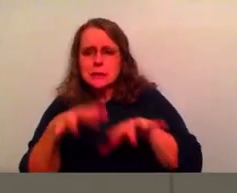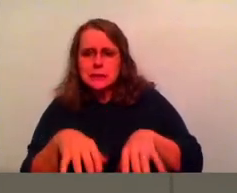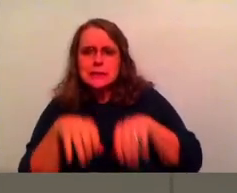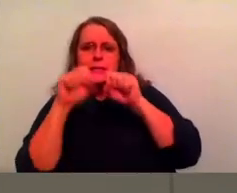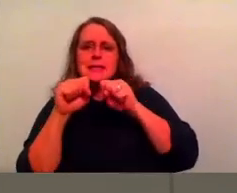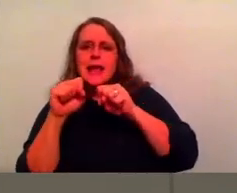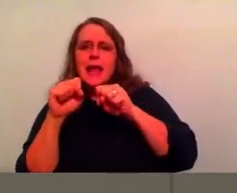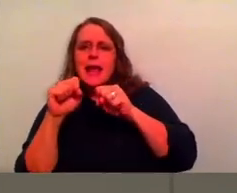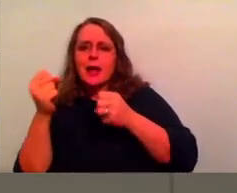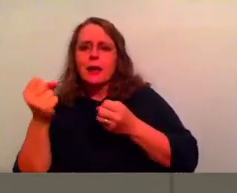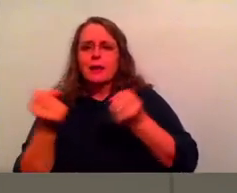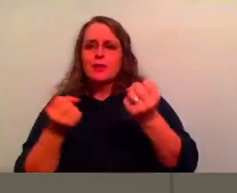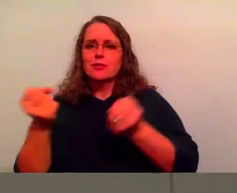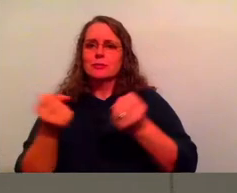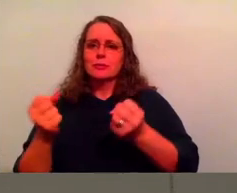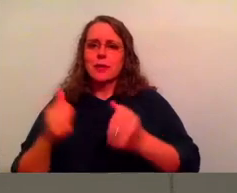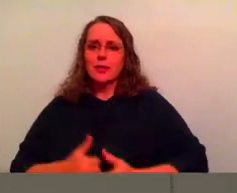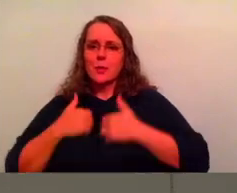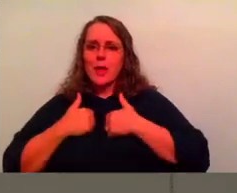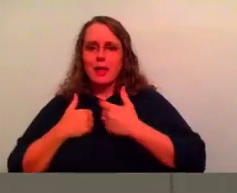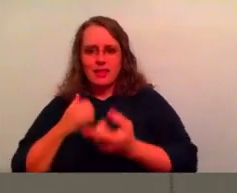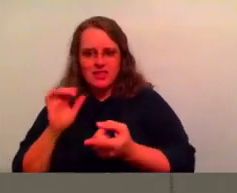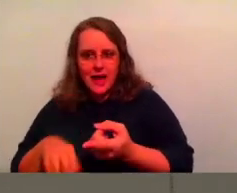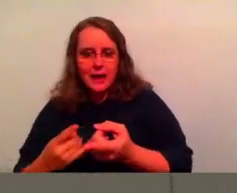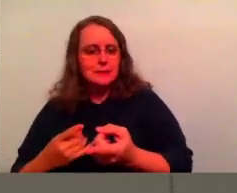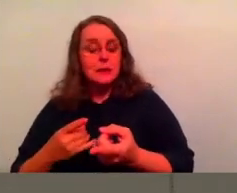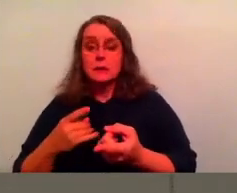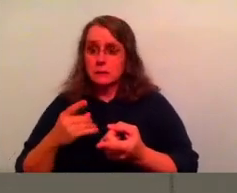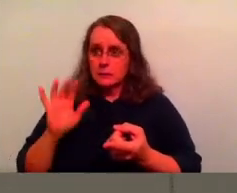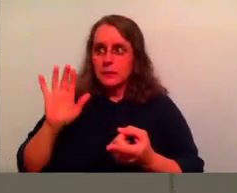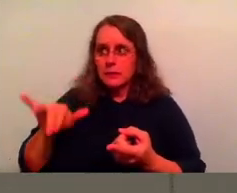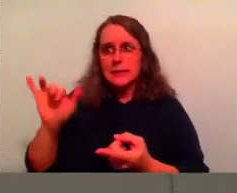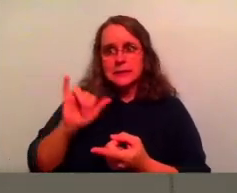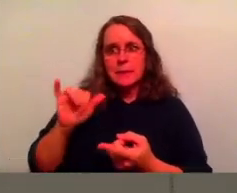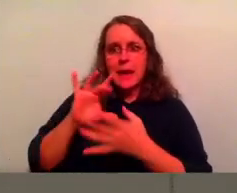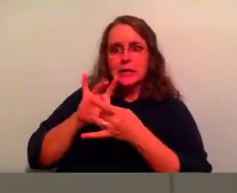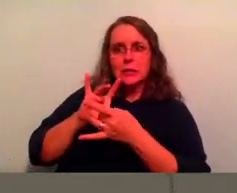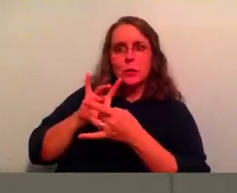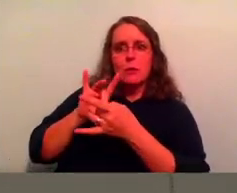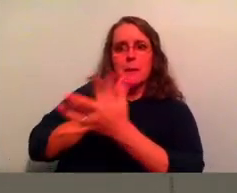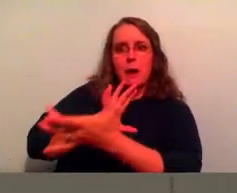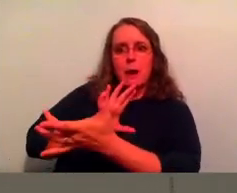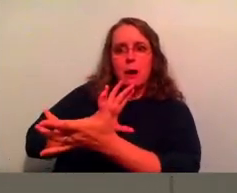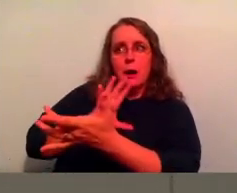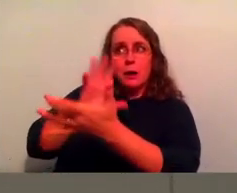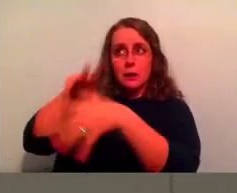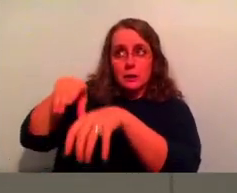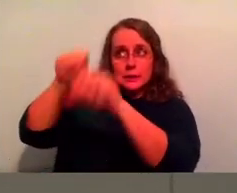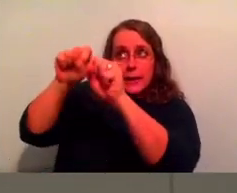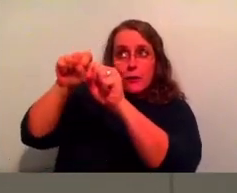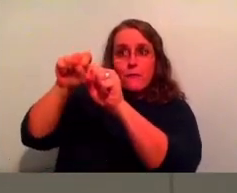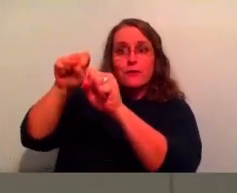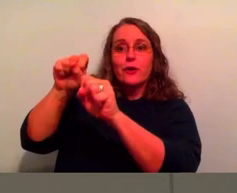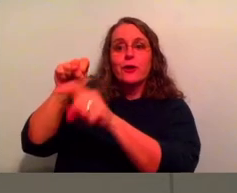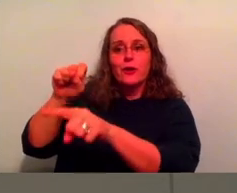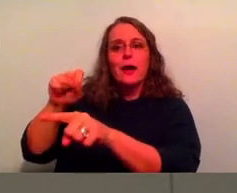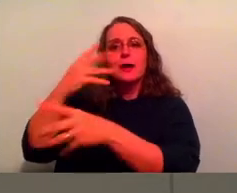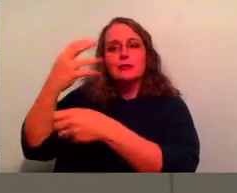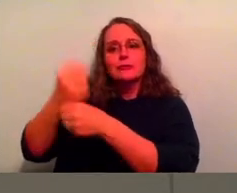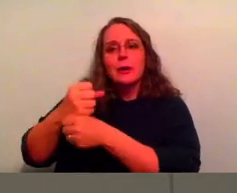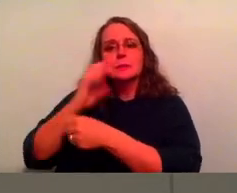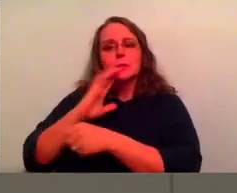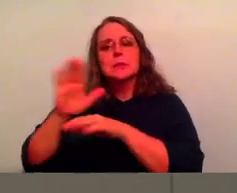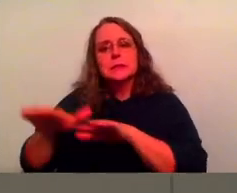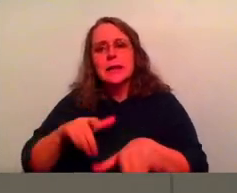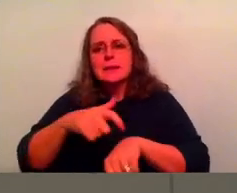masterpiece that you have called me to be. But to do that, I just got to trust that this is a process and I got to trust that this is going to take time and I'll be all right